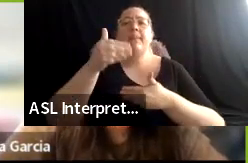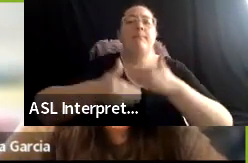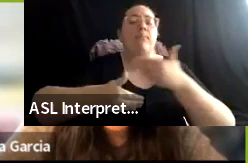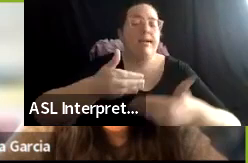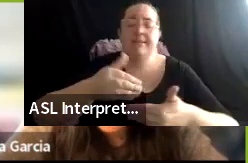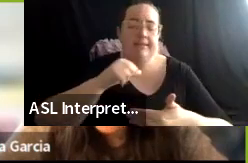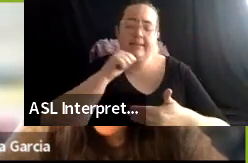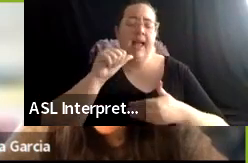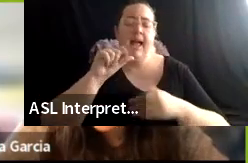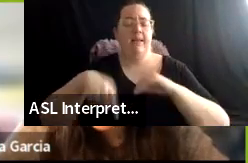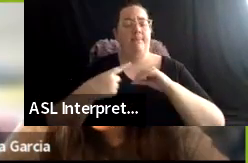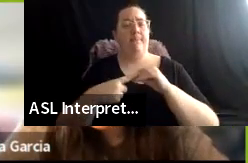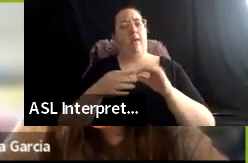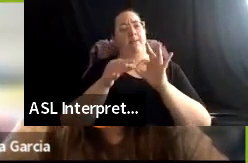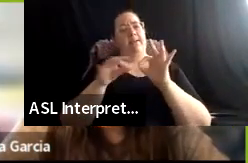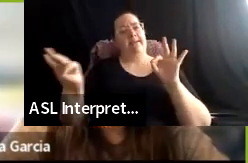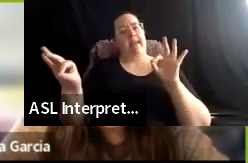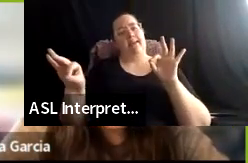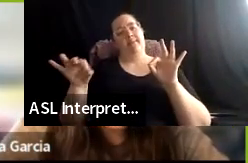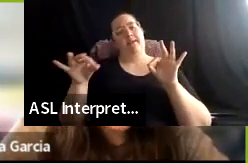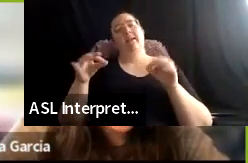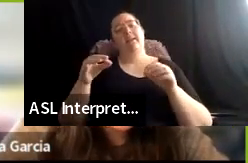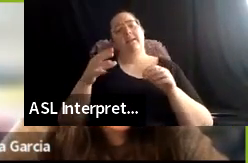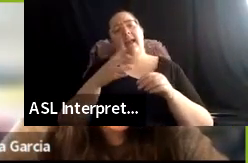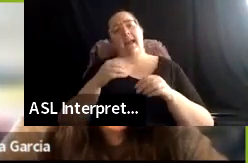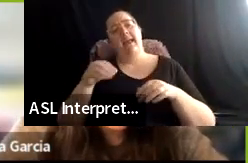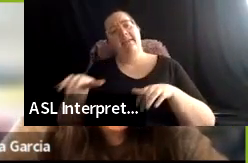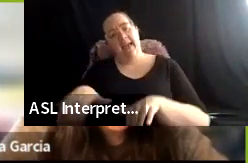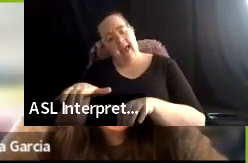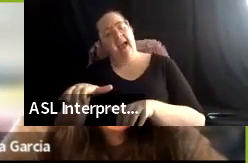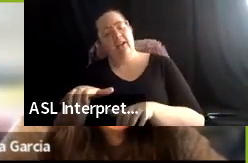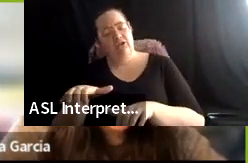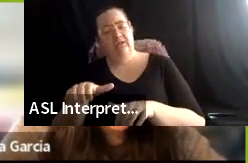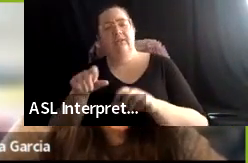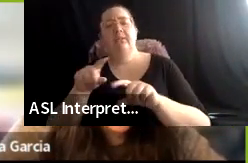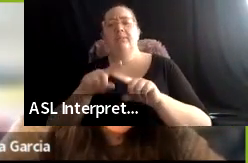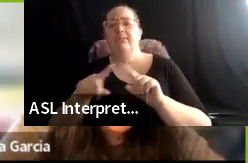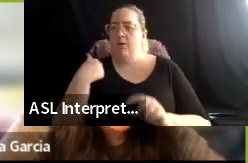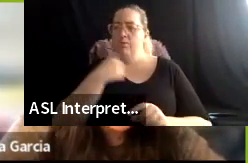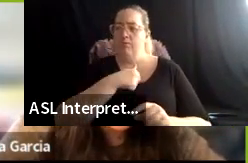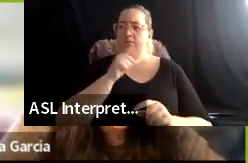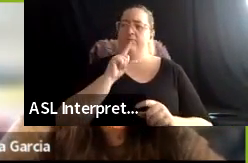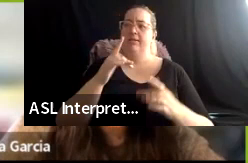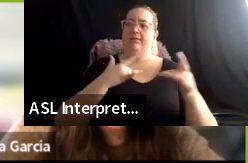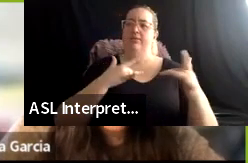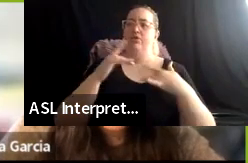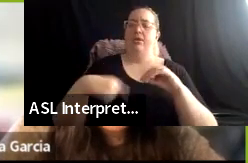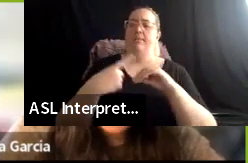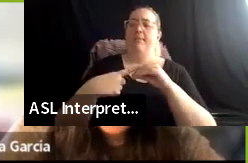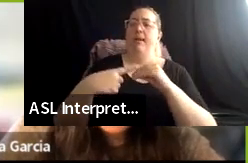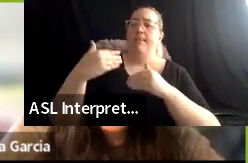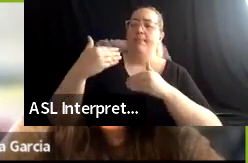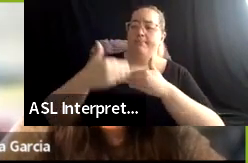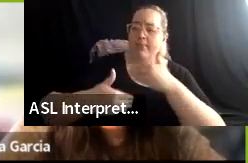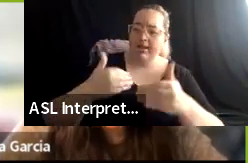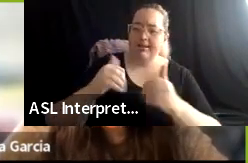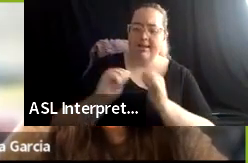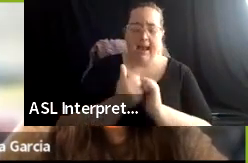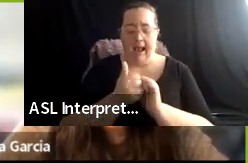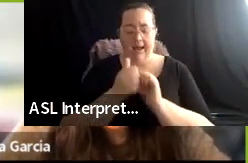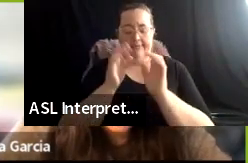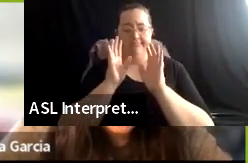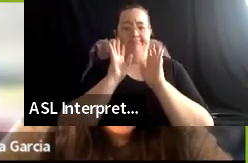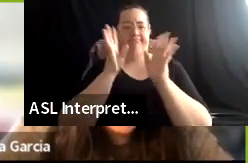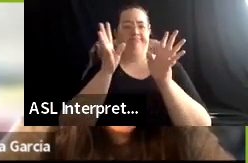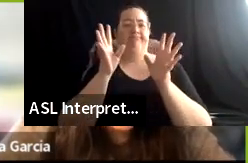itself and the action that comes after. I think we're all really concerned with the process for how acknowledgements are developed. You know, what are the